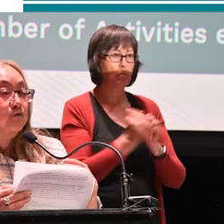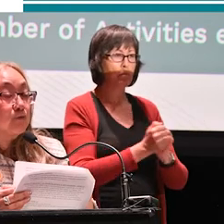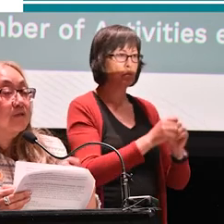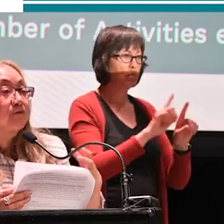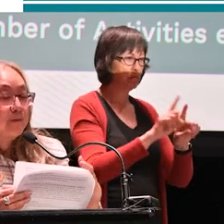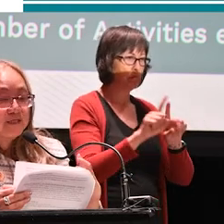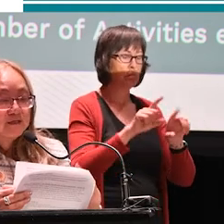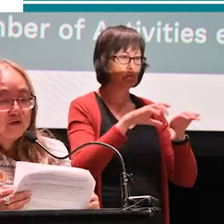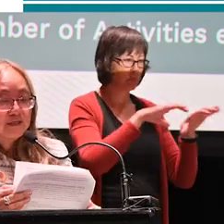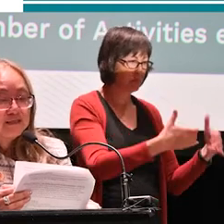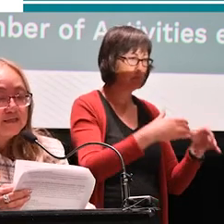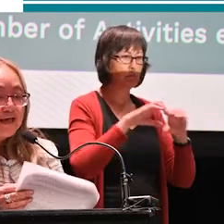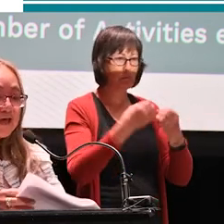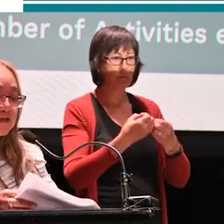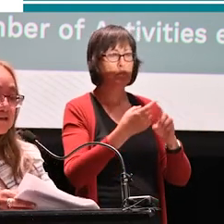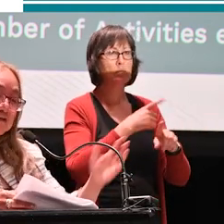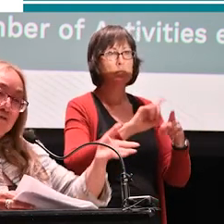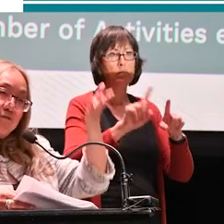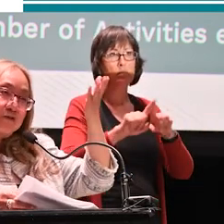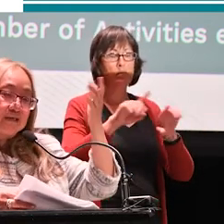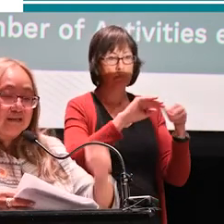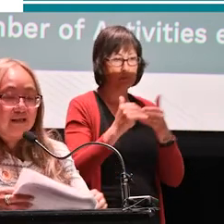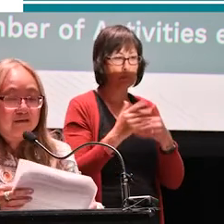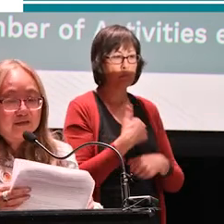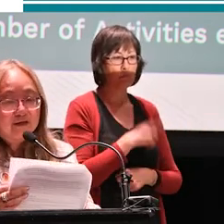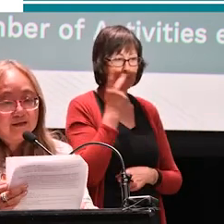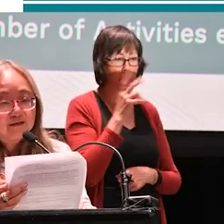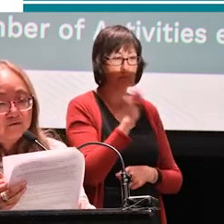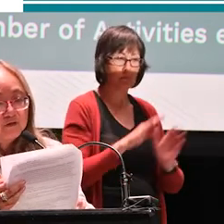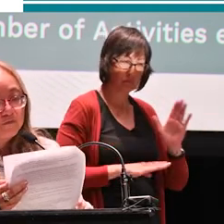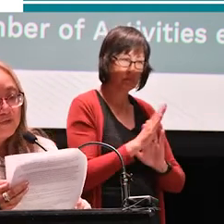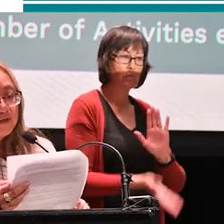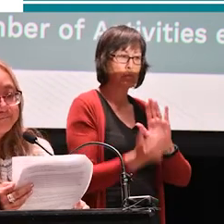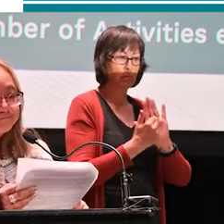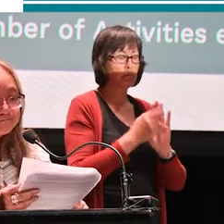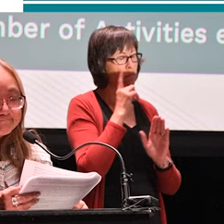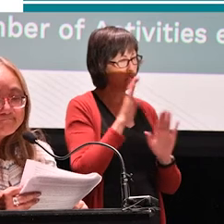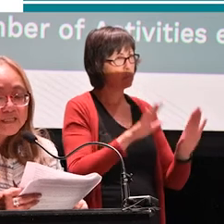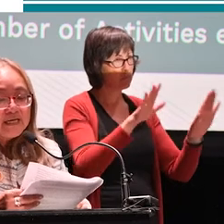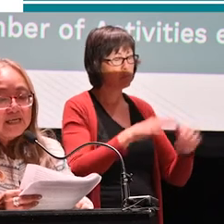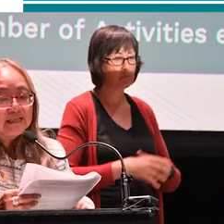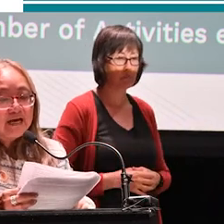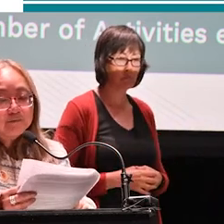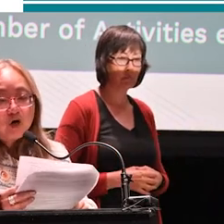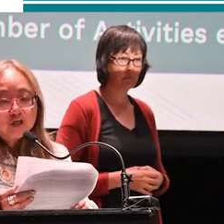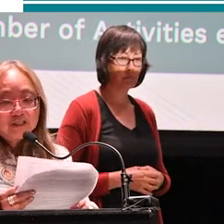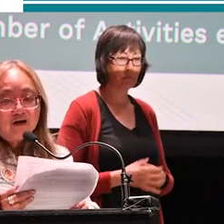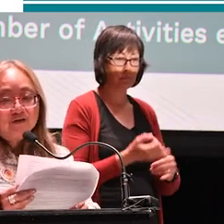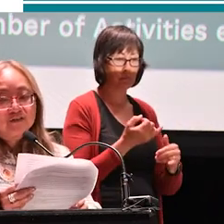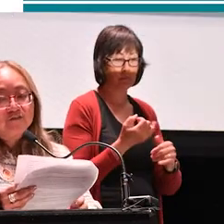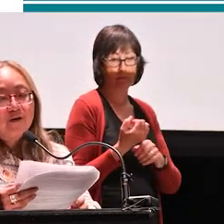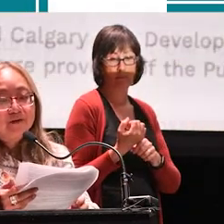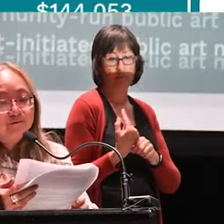groups from these communities. And so we're seeing that lift. And I think that's a wonderful thing. Last March,